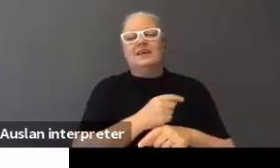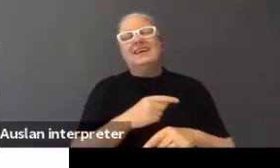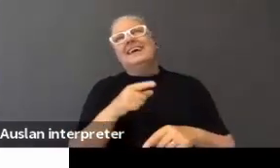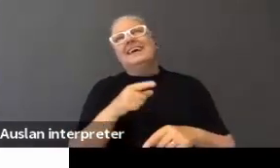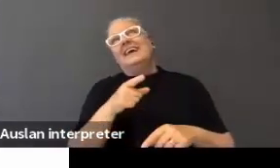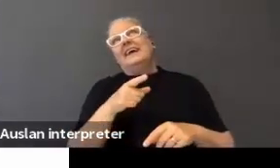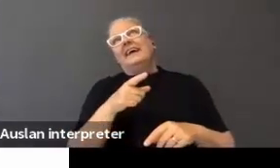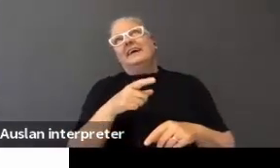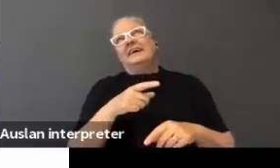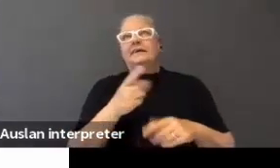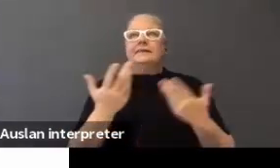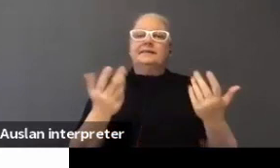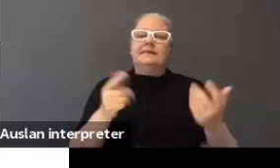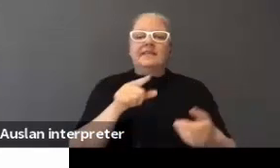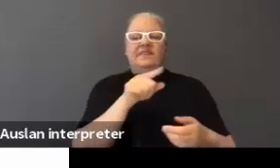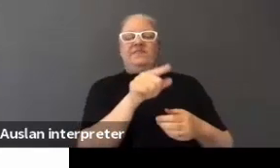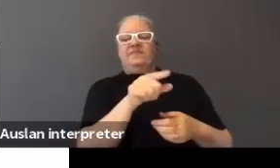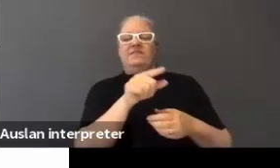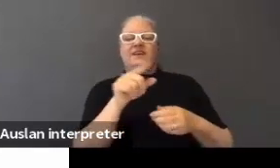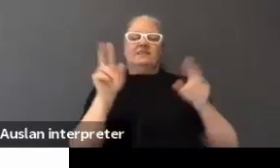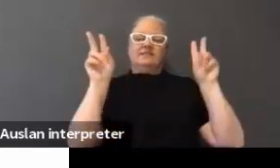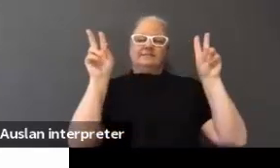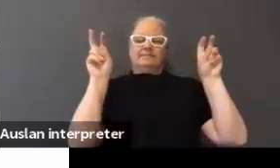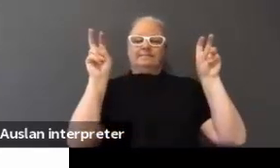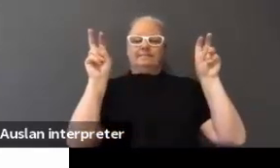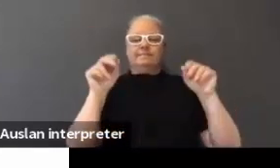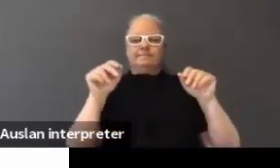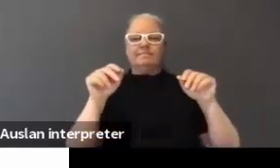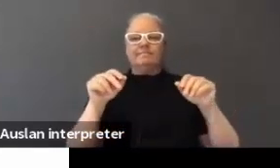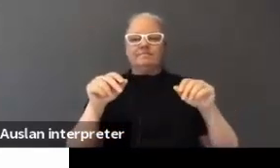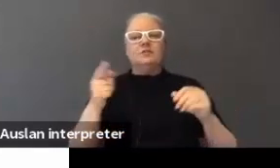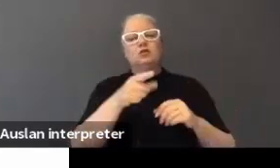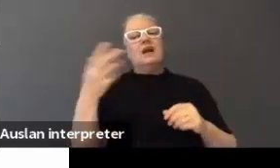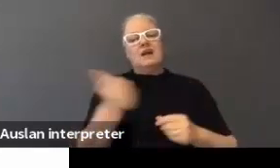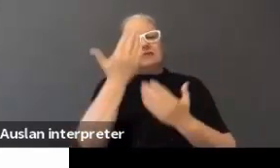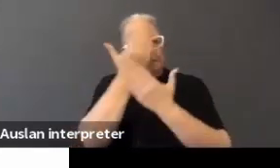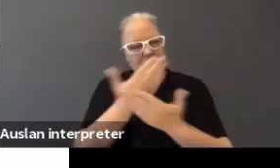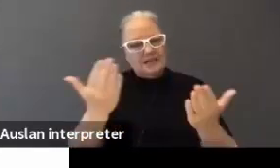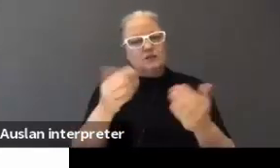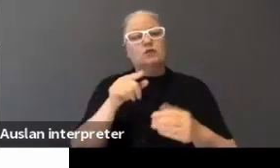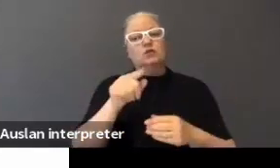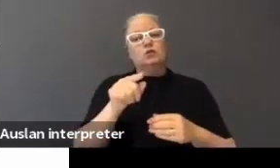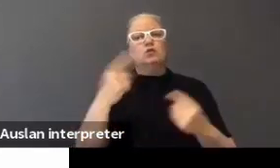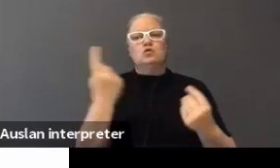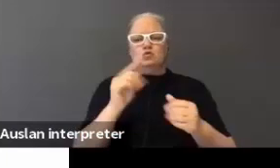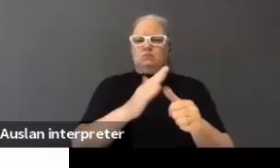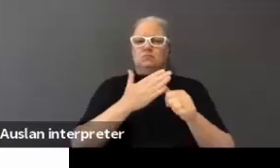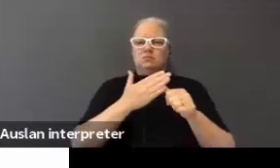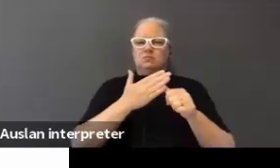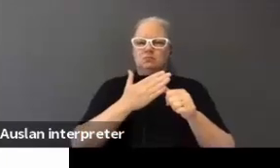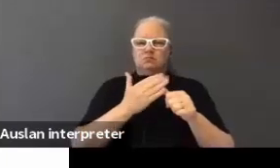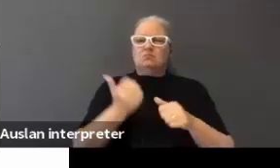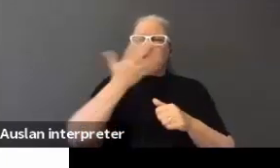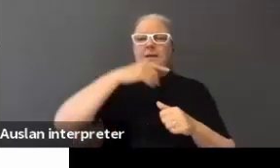in paying your respects to the traditional custodians of the land on which we meet,